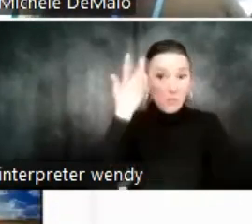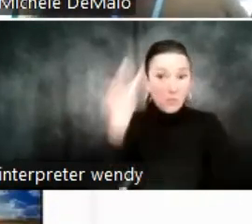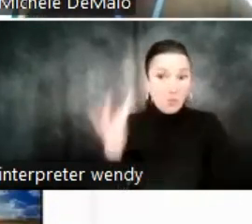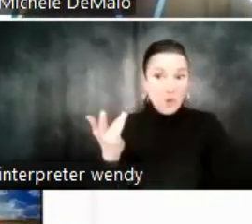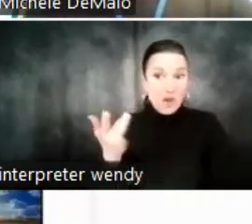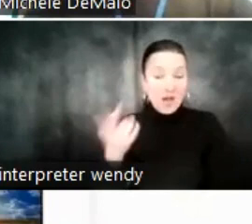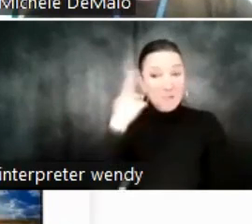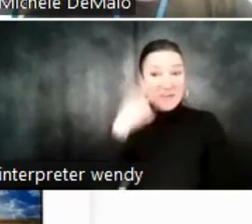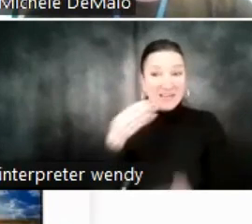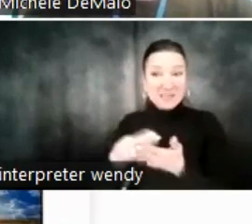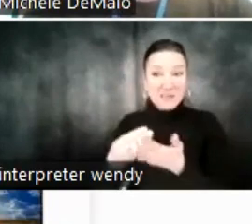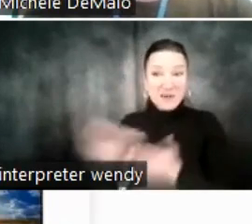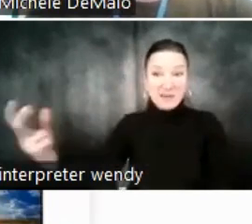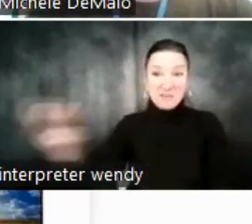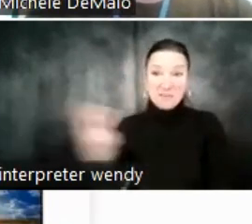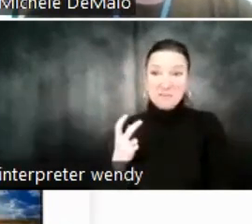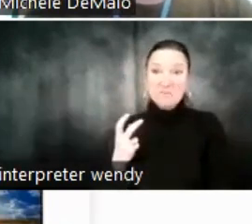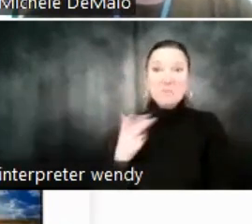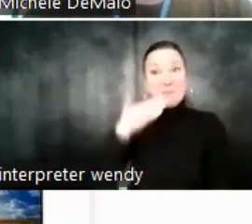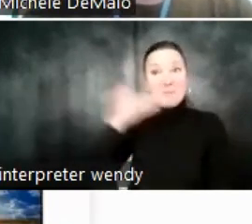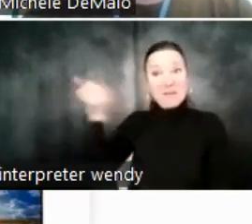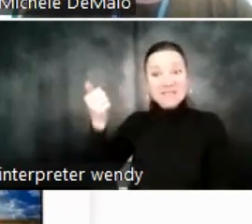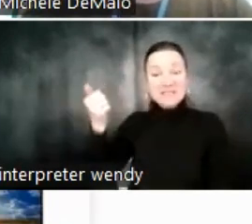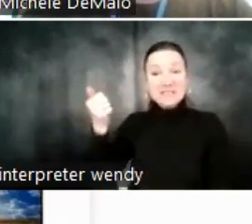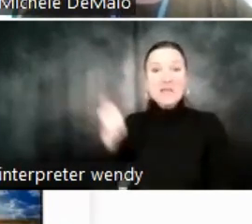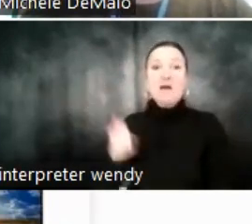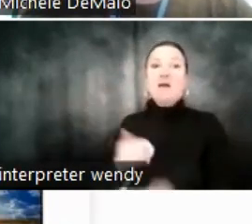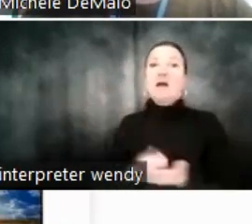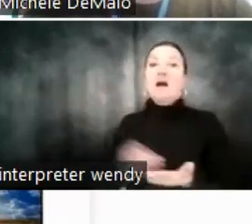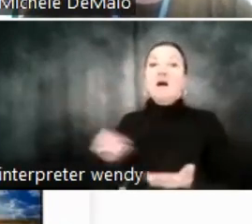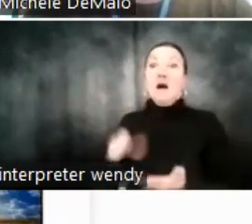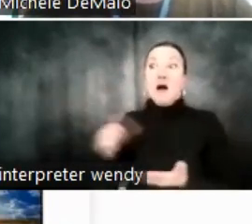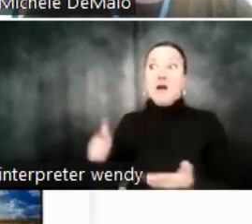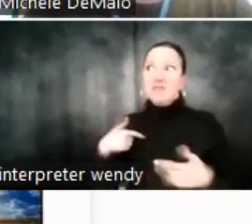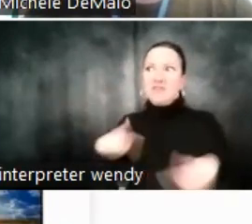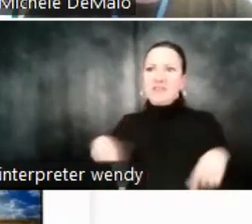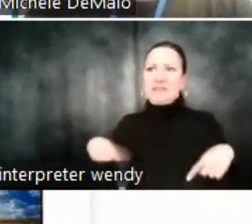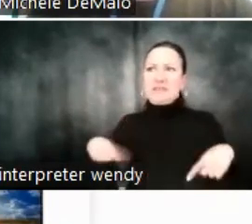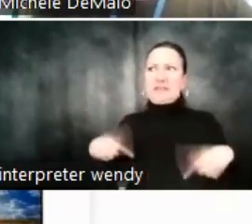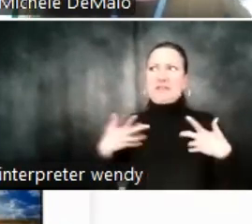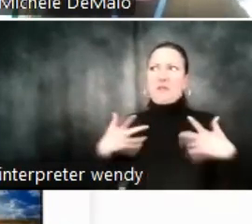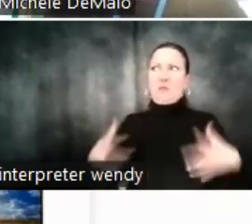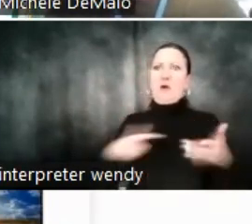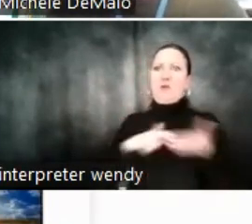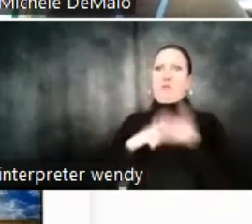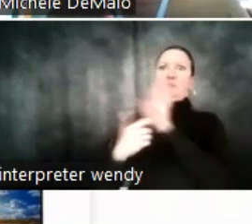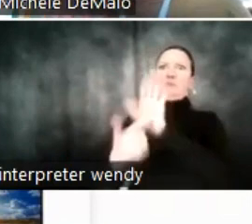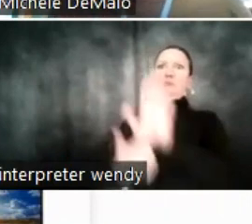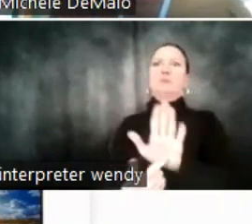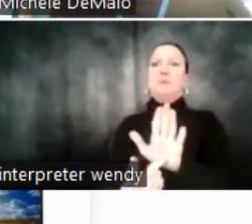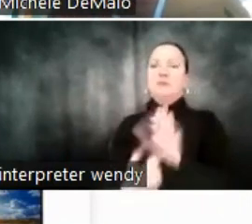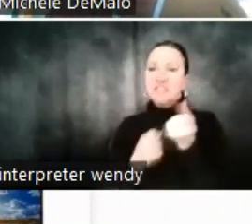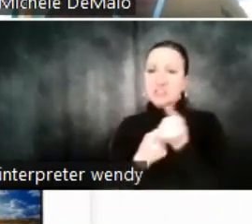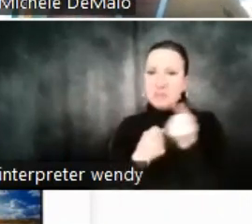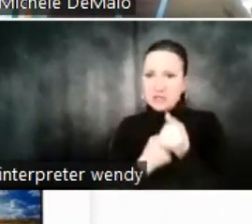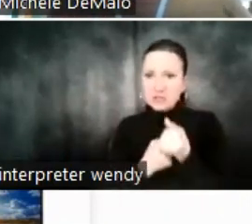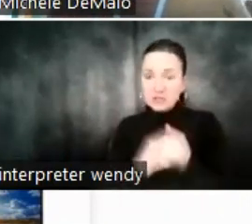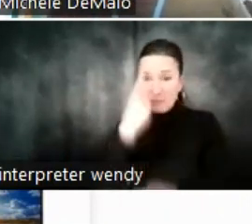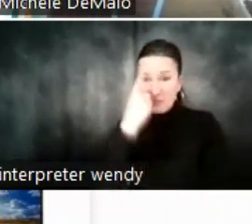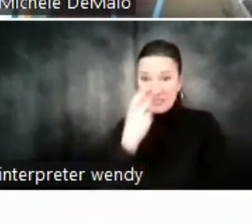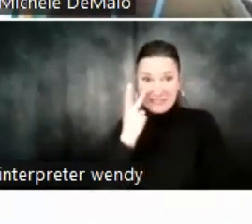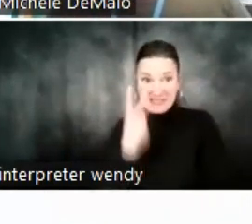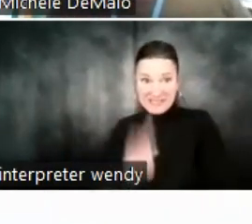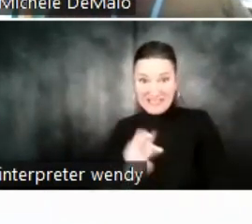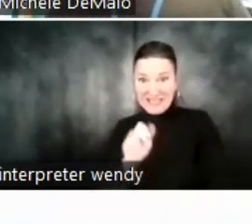best there. And a lot of advertisers sometimes get intimidated by sponsored display or sponsored brands because they look at the ROAS, which means return